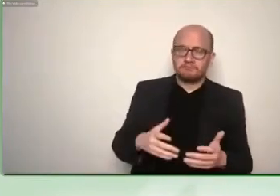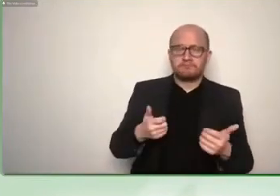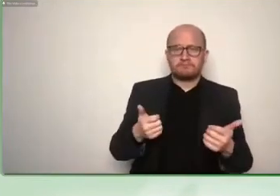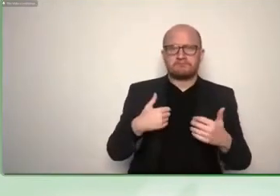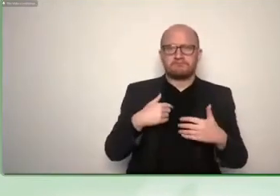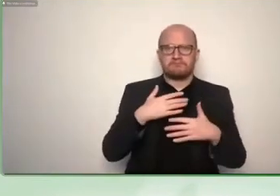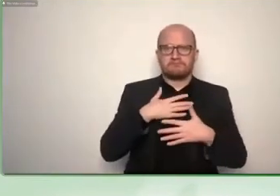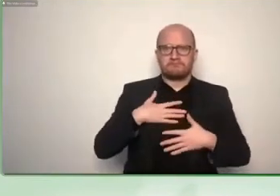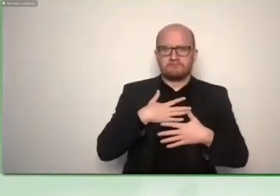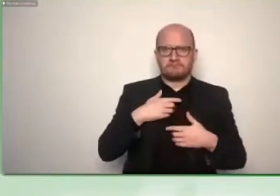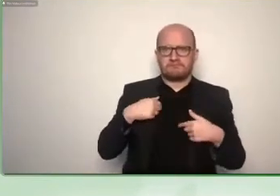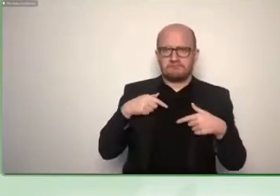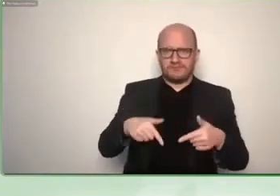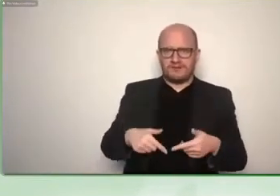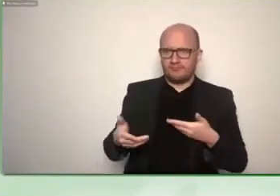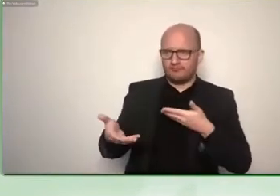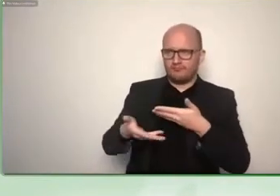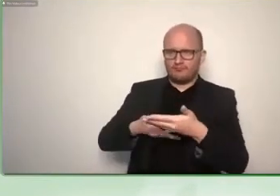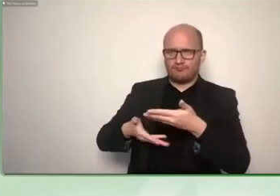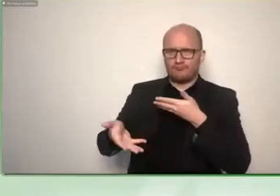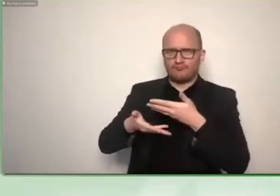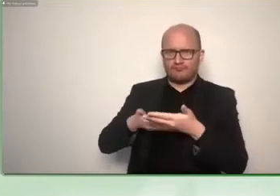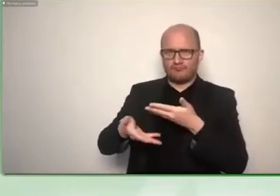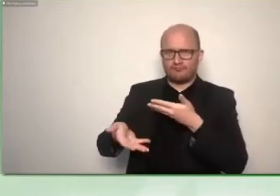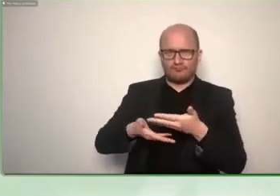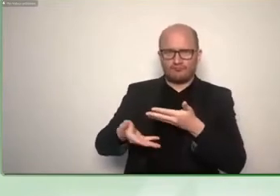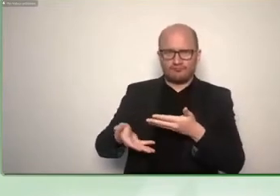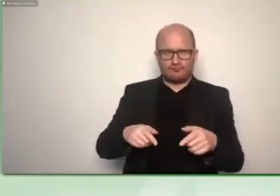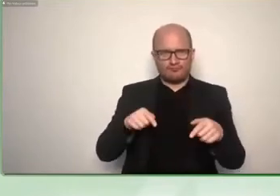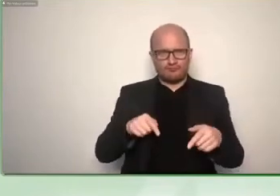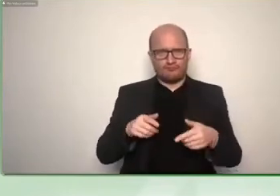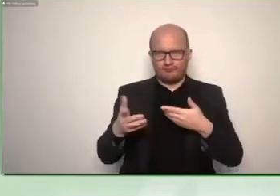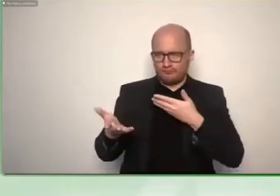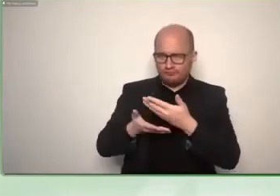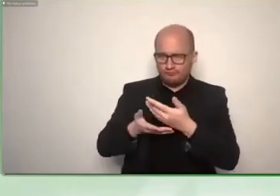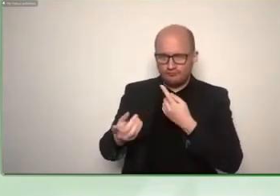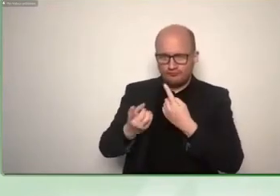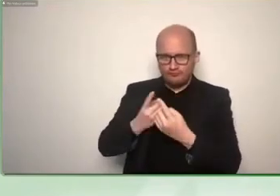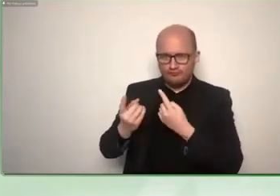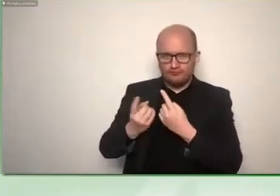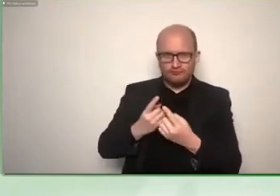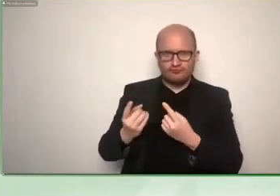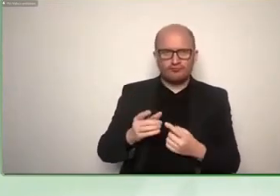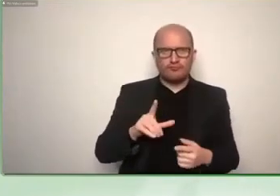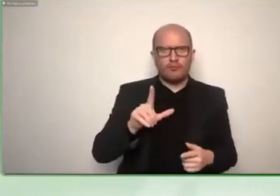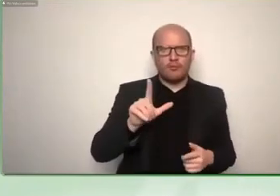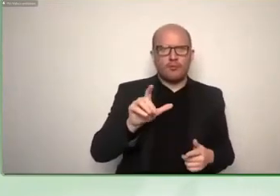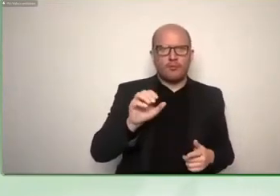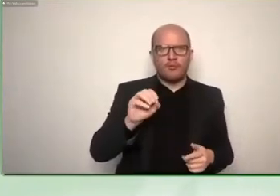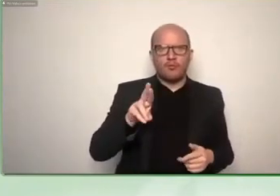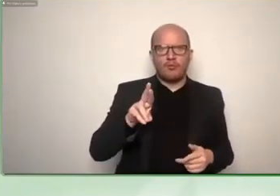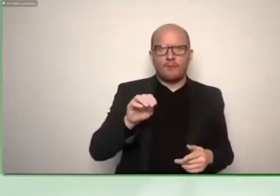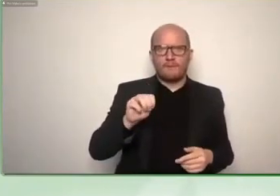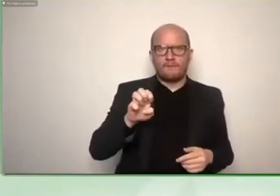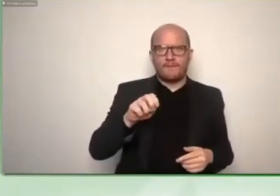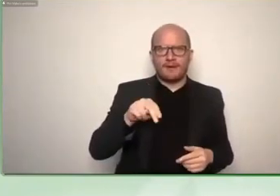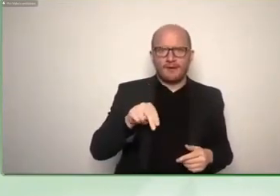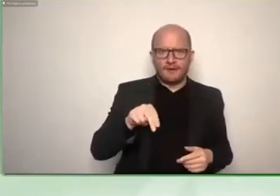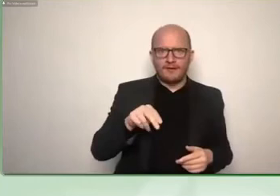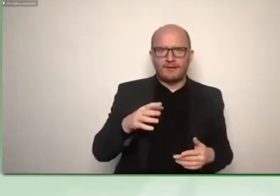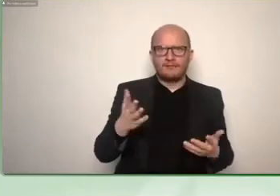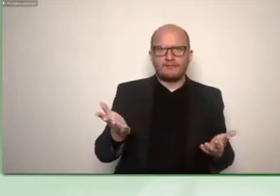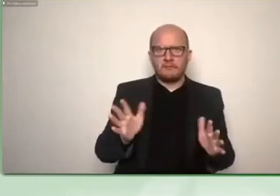today the fireside chat about lorman and the association to promote communication